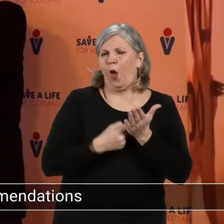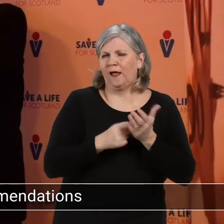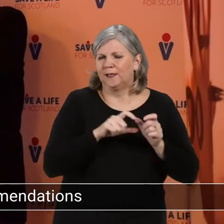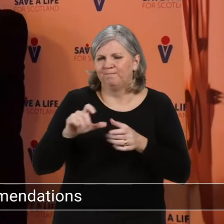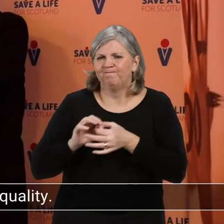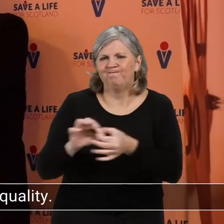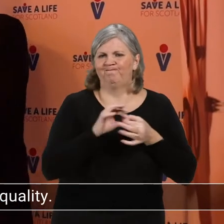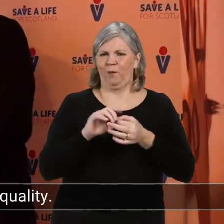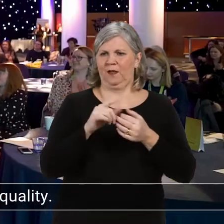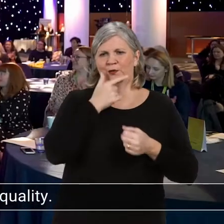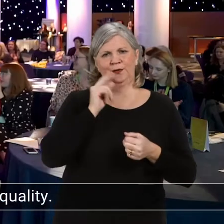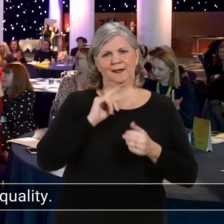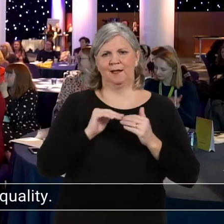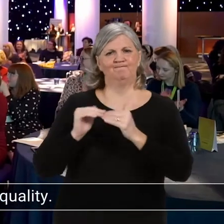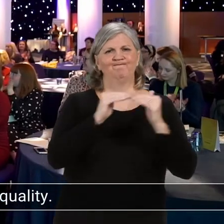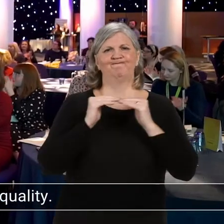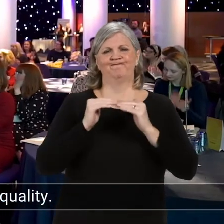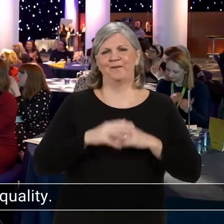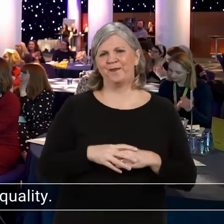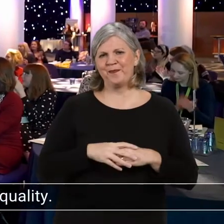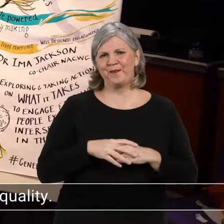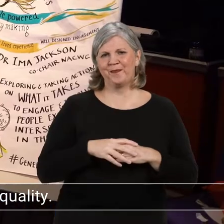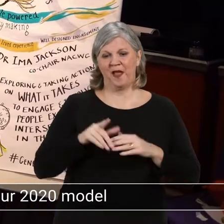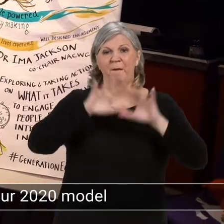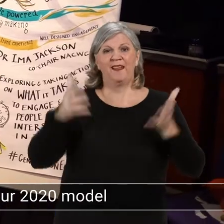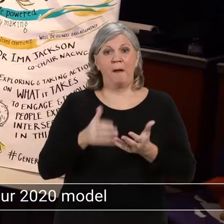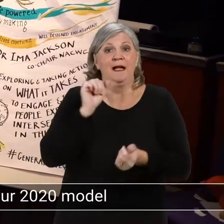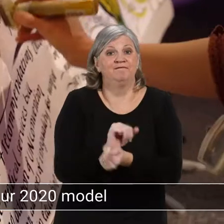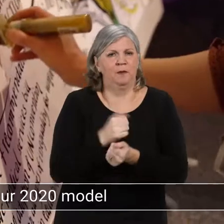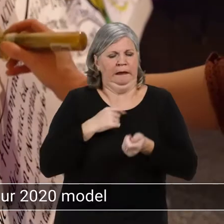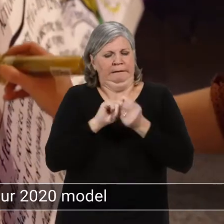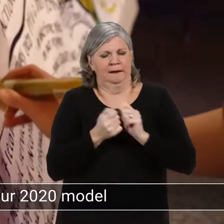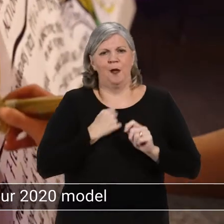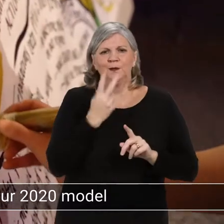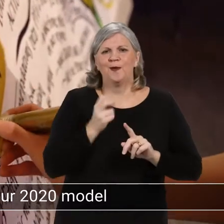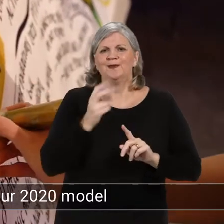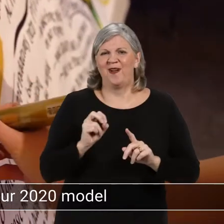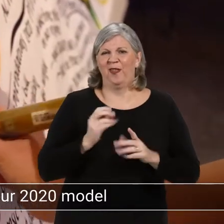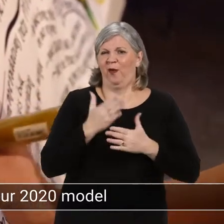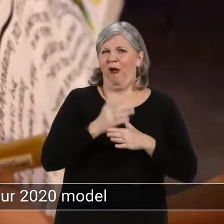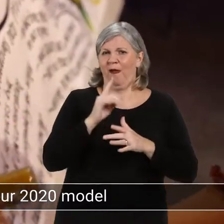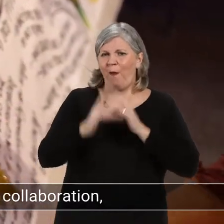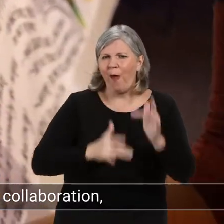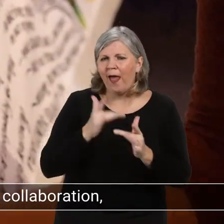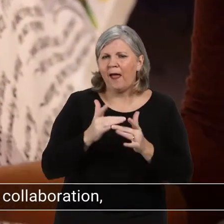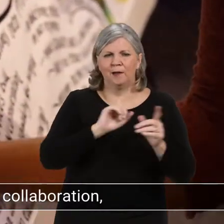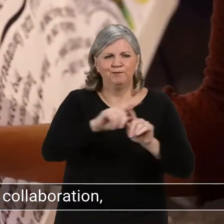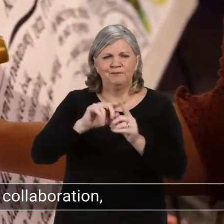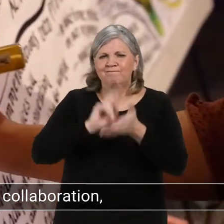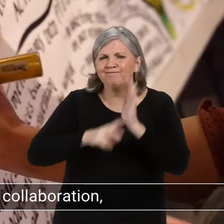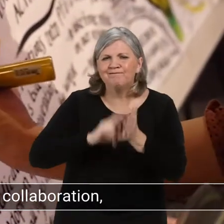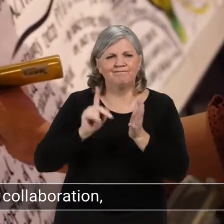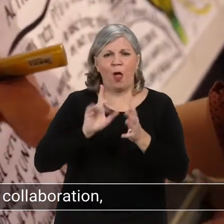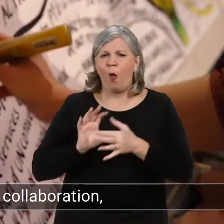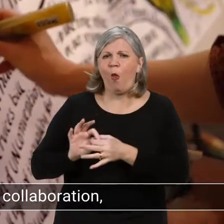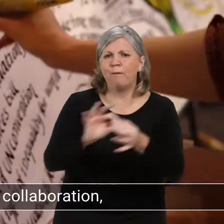recommendations on policy coherence and gender equality. When the pandemic struck, we adapted our 2020 model by working online